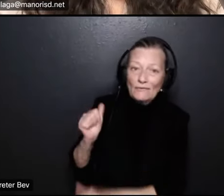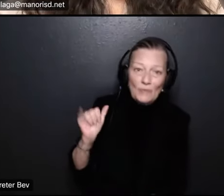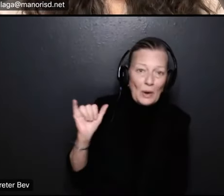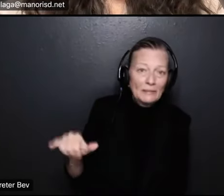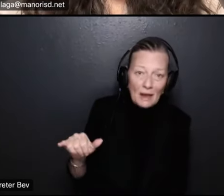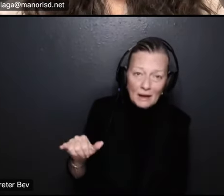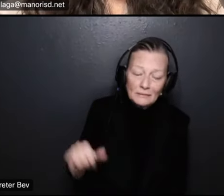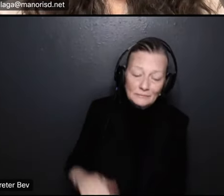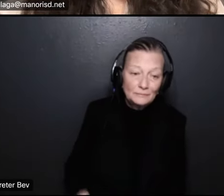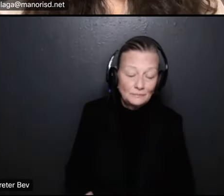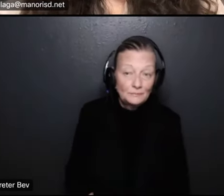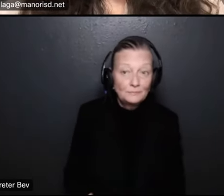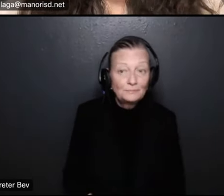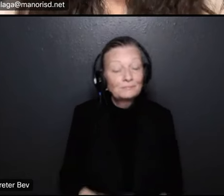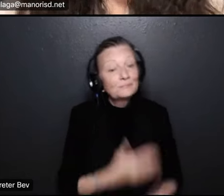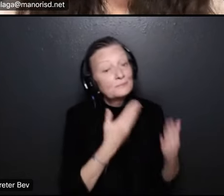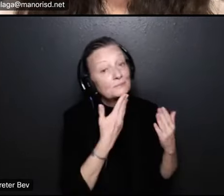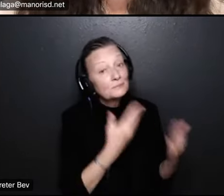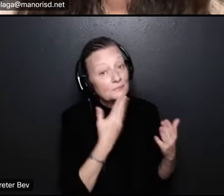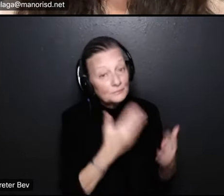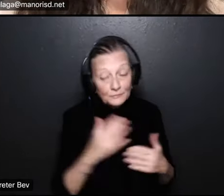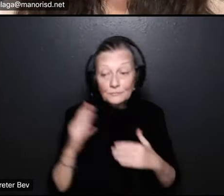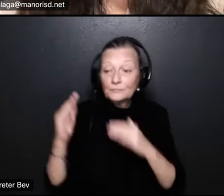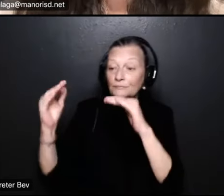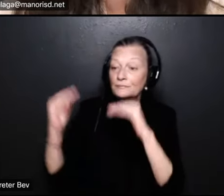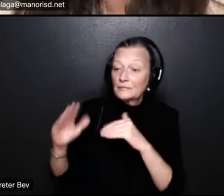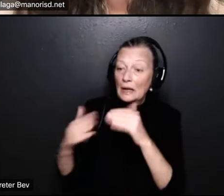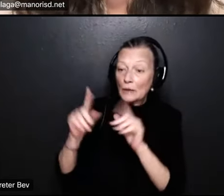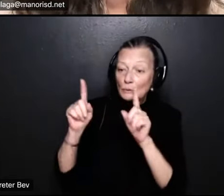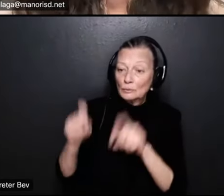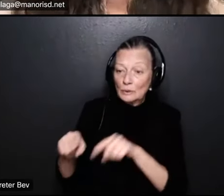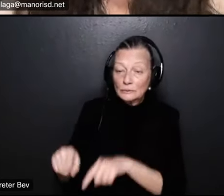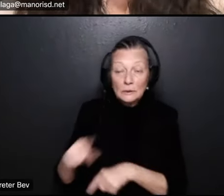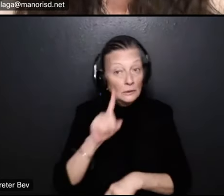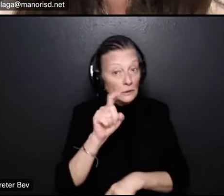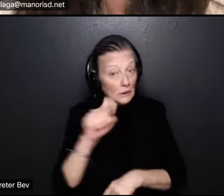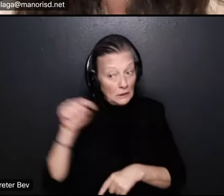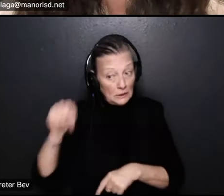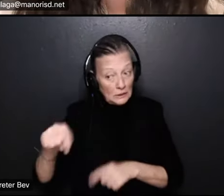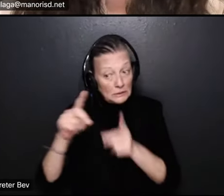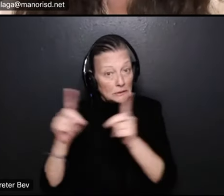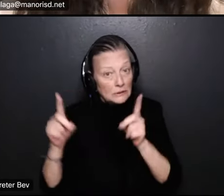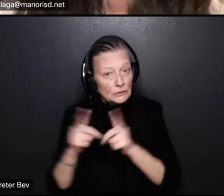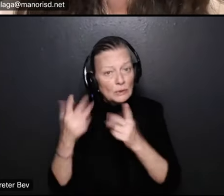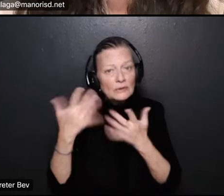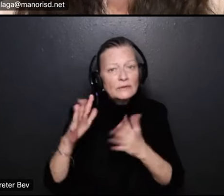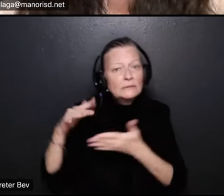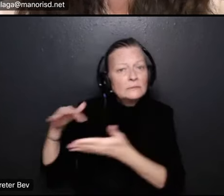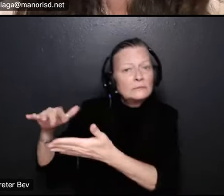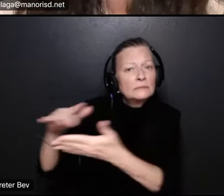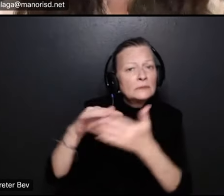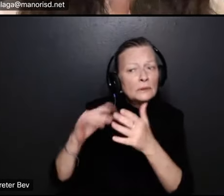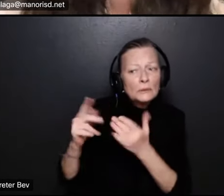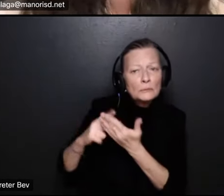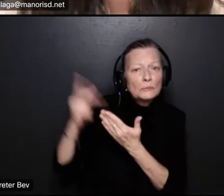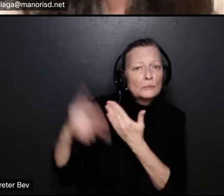thank you our next question is has the district conducted any feasibility studies or pilot programs to evaluate